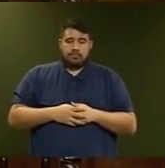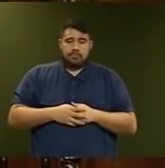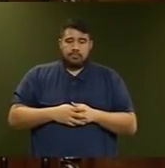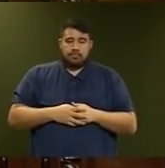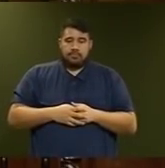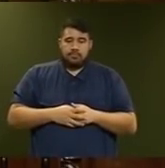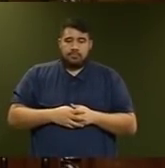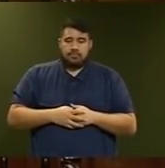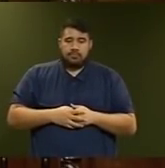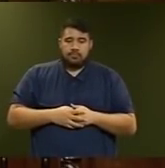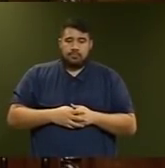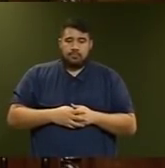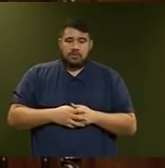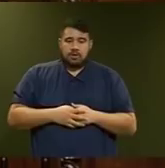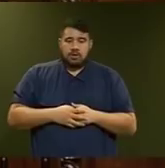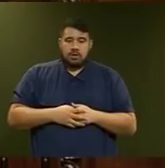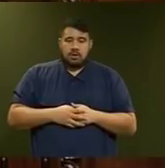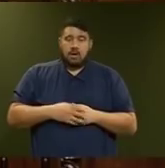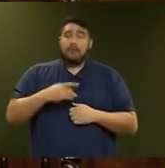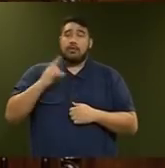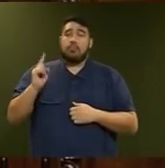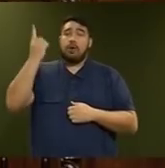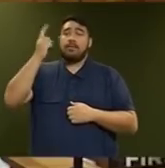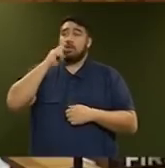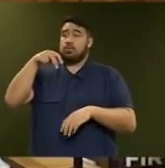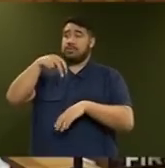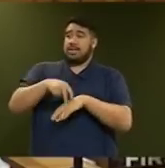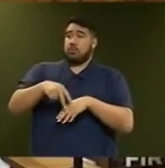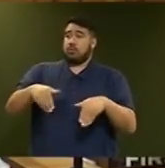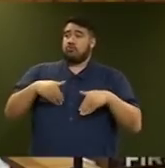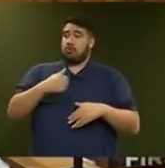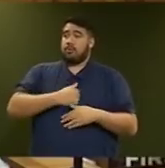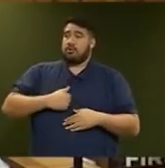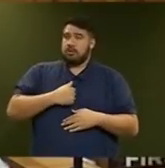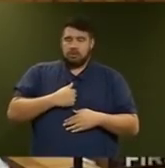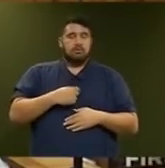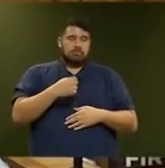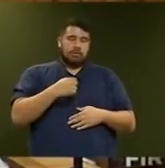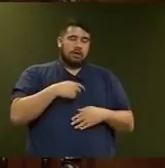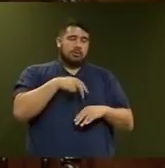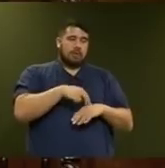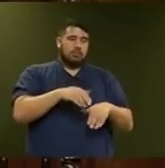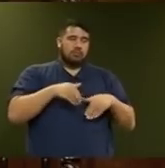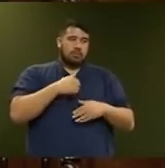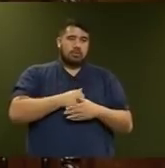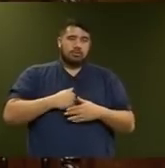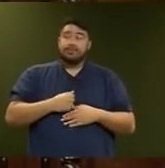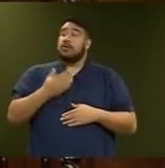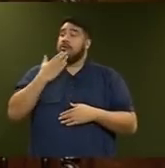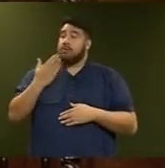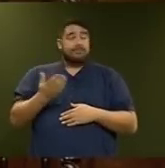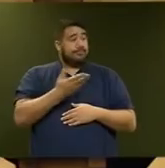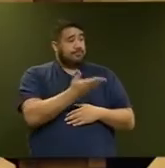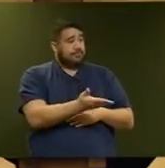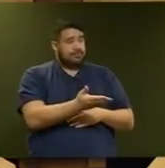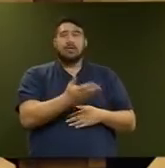Well, I think that the Prime Minister will stand, withdraw and apologise. I think I'll withdraw and apologise. Michael Walthouse. Thank you Mr Speaker. To